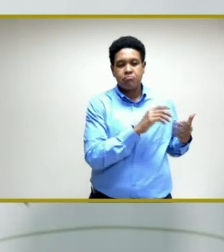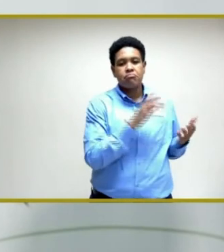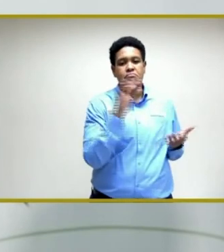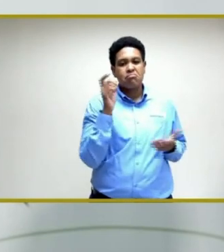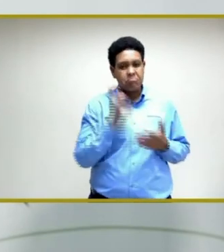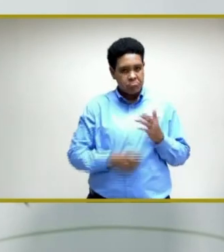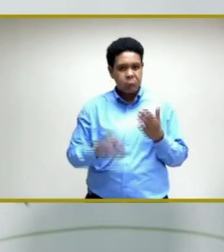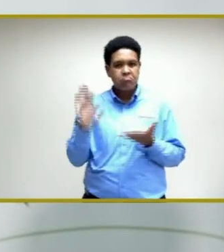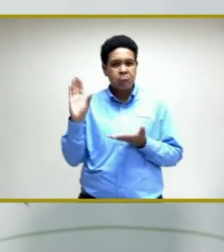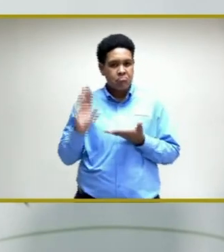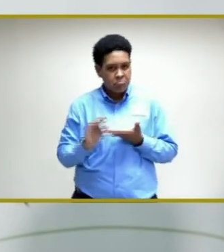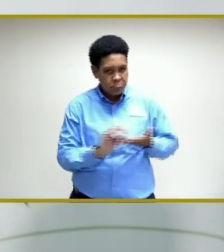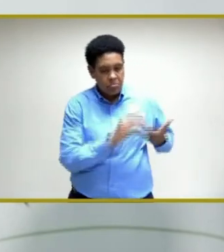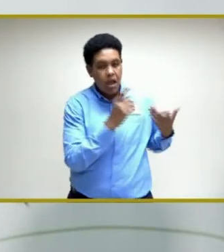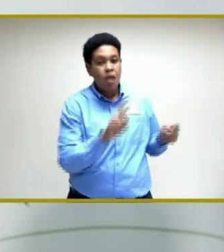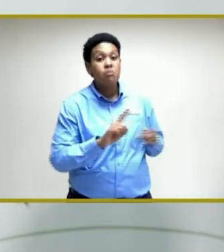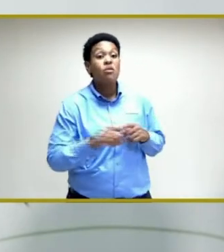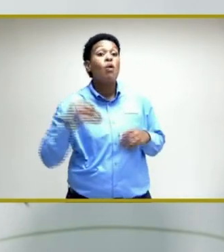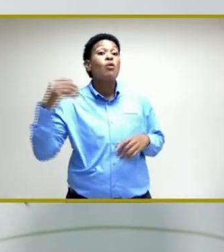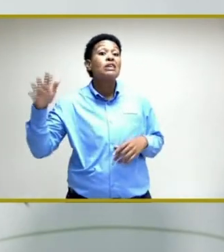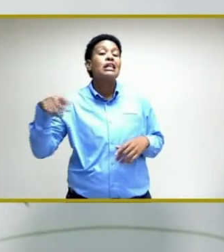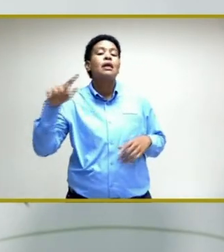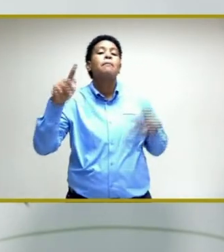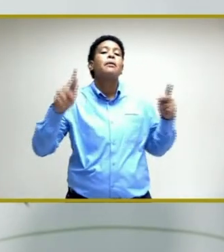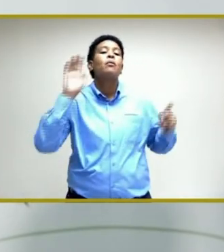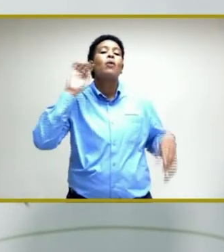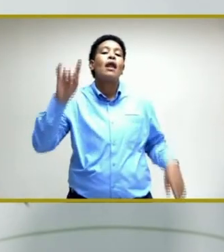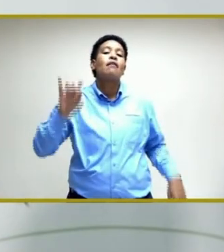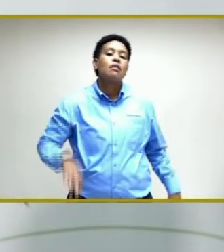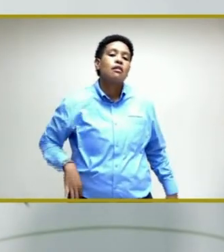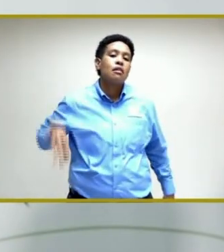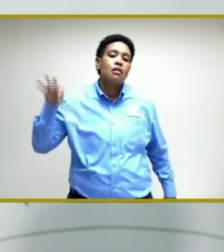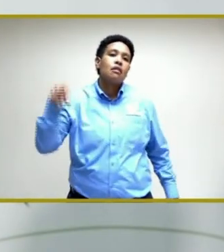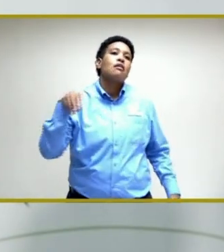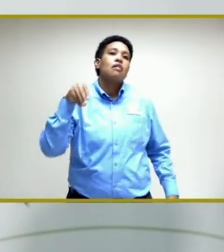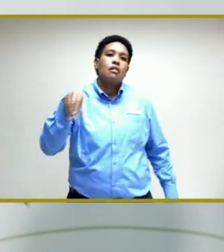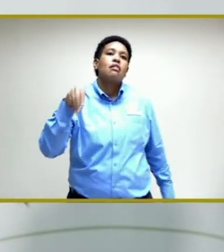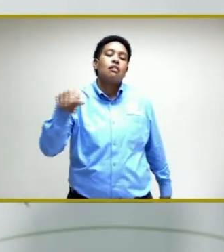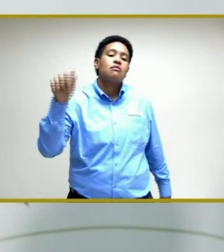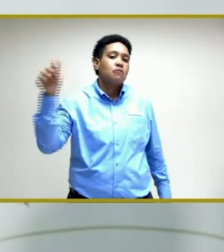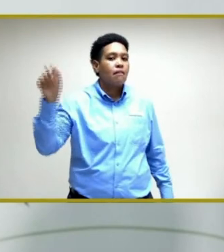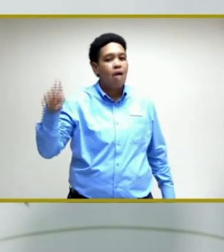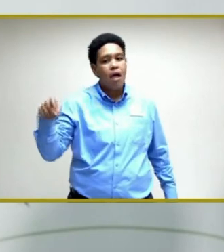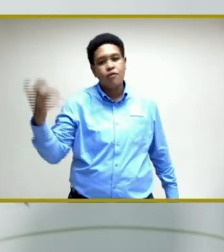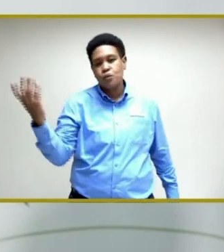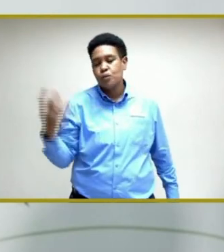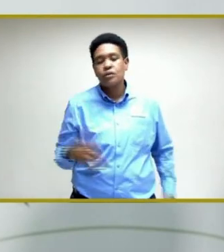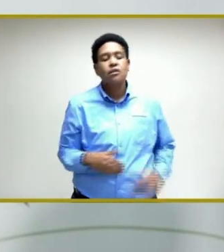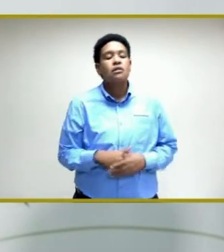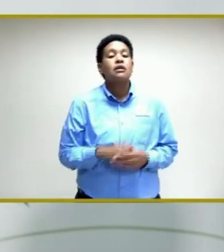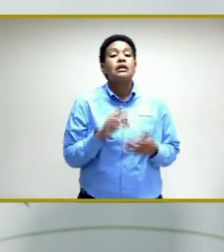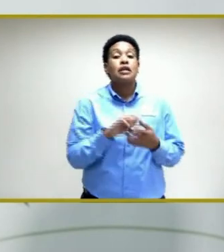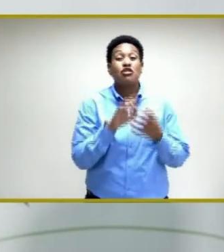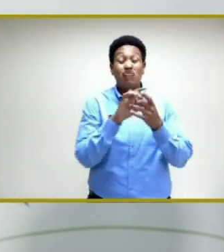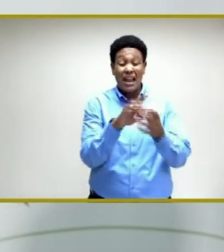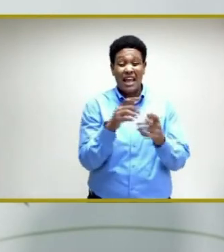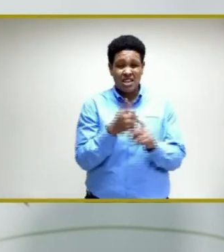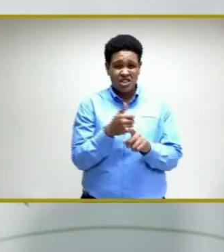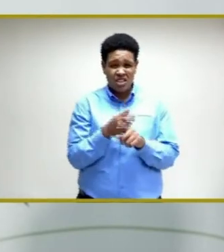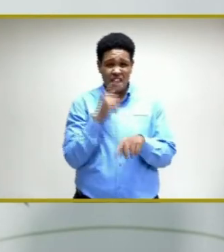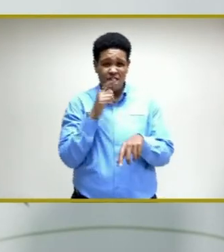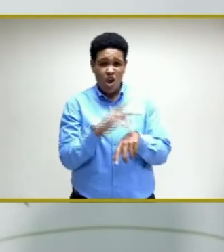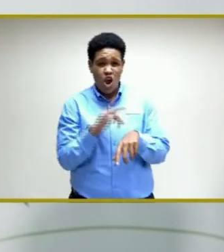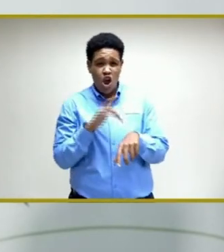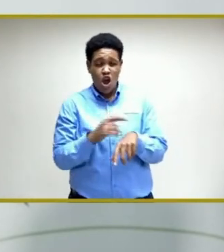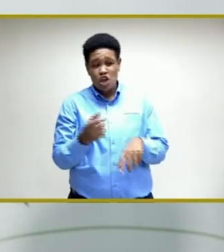So outside of those, then persons would have to procure medication. In terms of the early